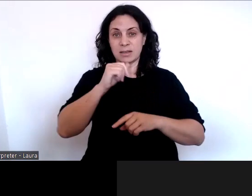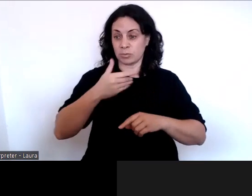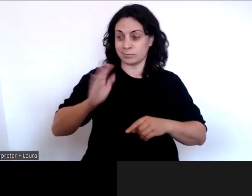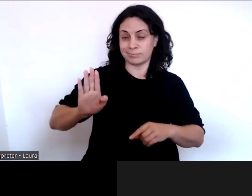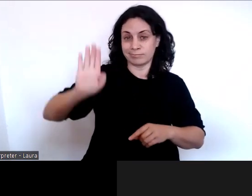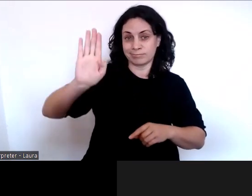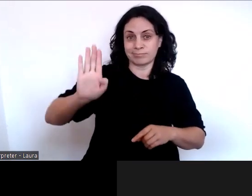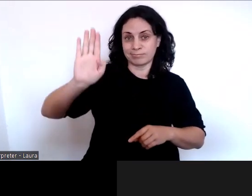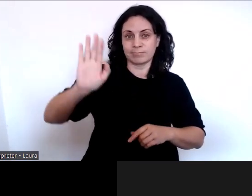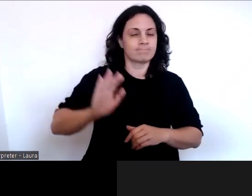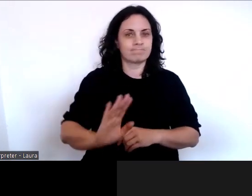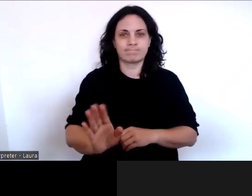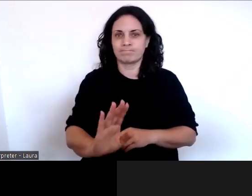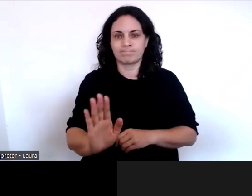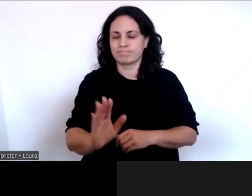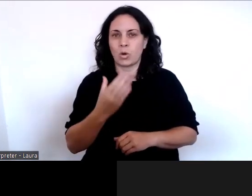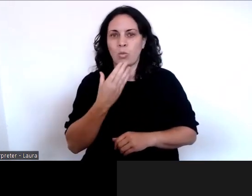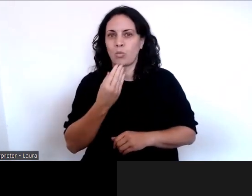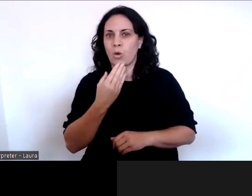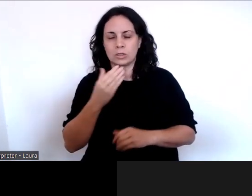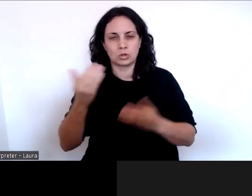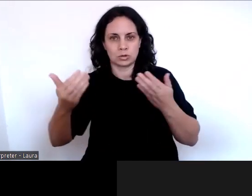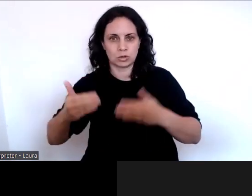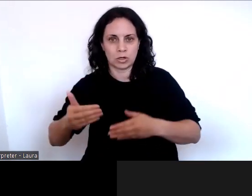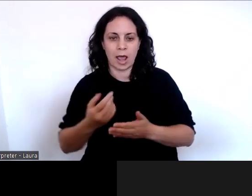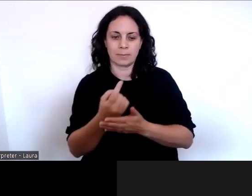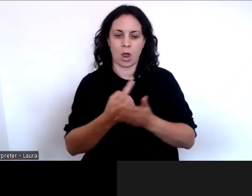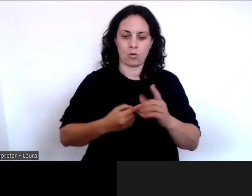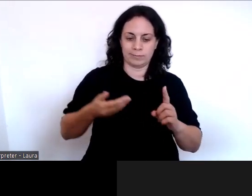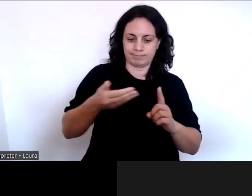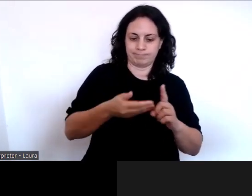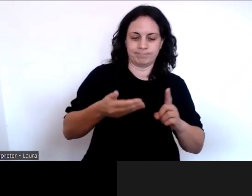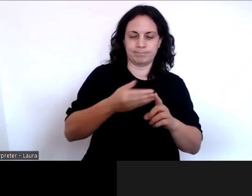just make sure to click that Q&A button.